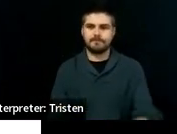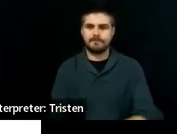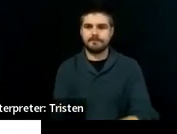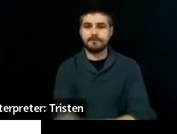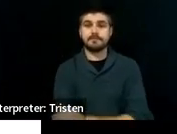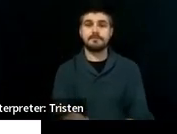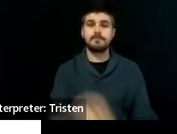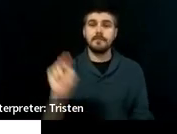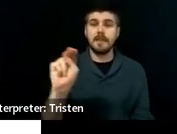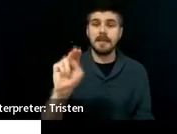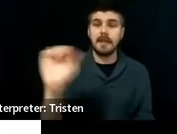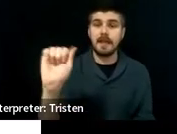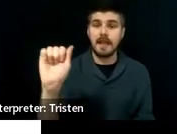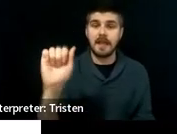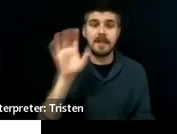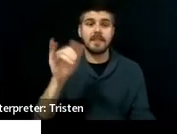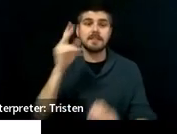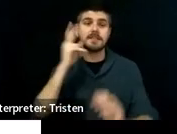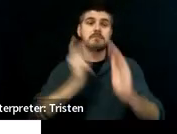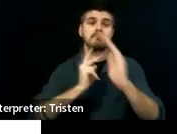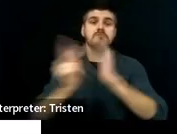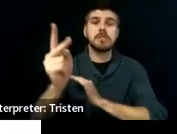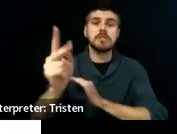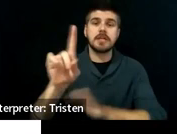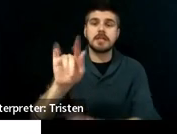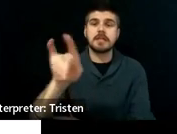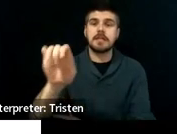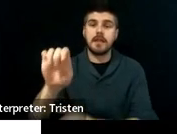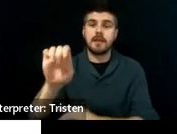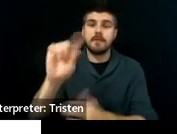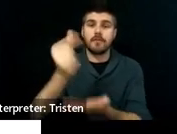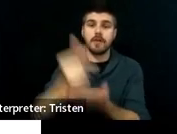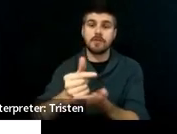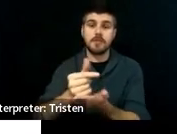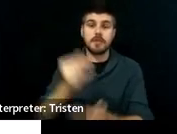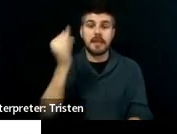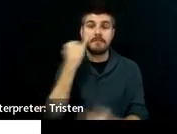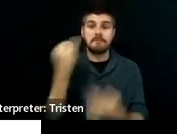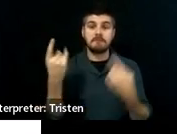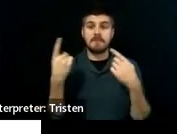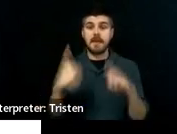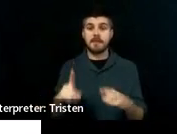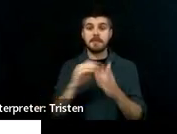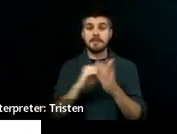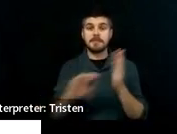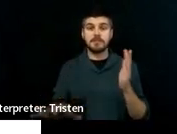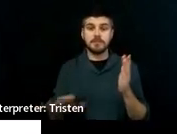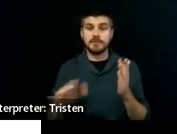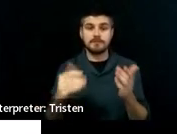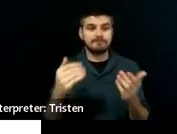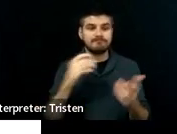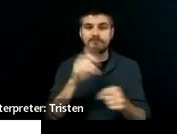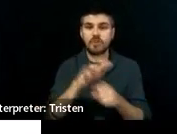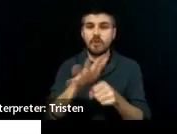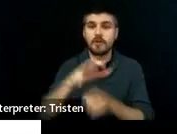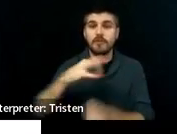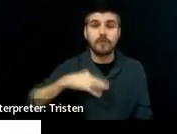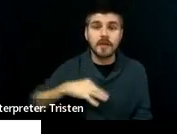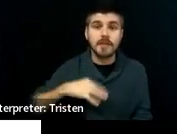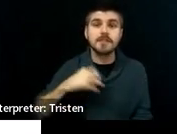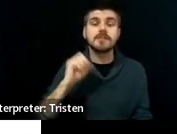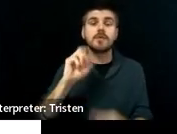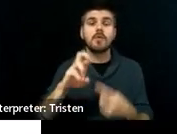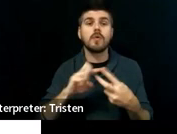9A is the projected date of graduation. If a student becomes credit deficient or if the